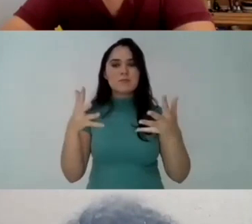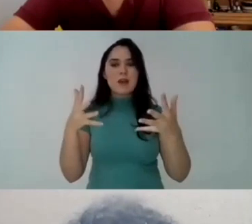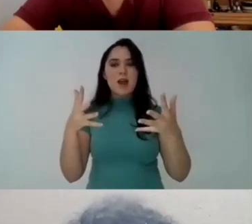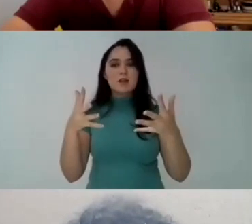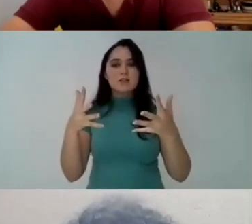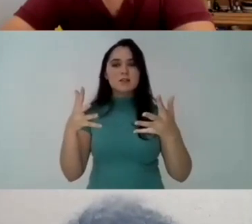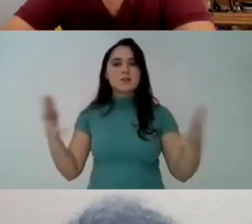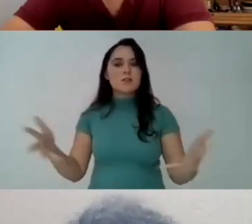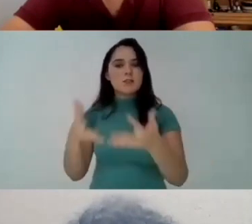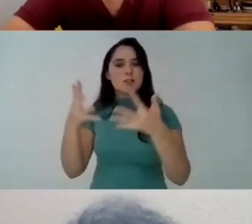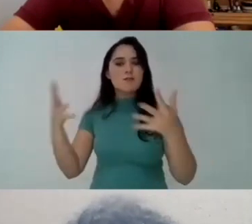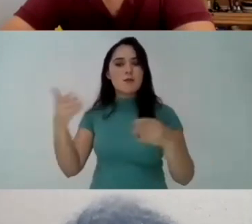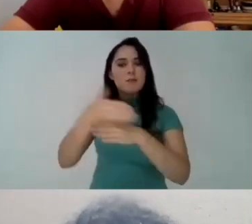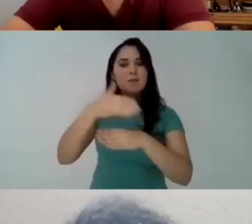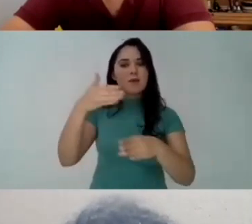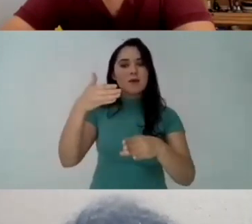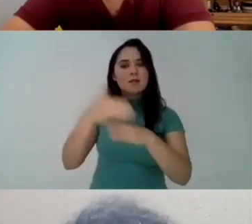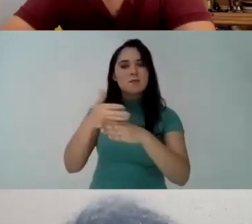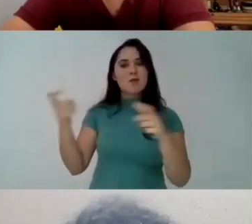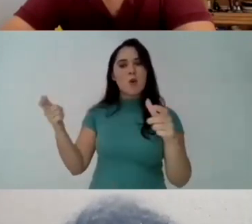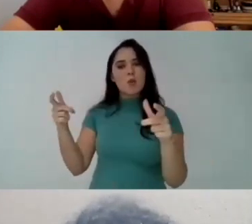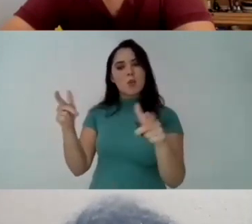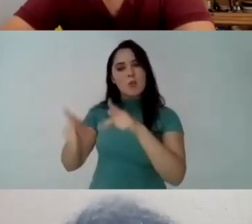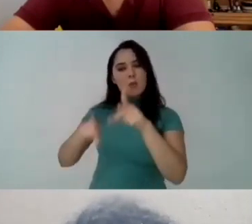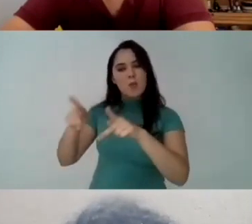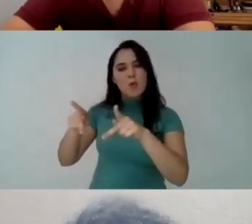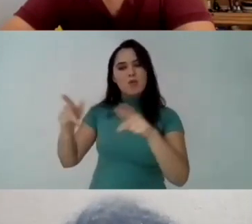guarantee that diversity exists